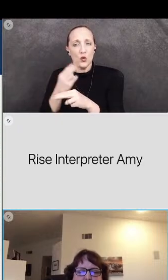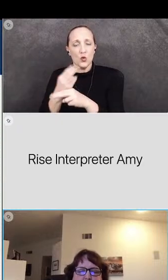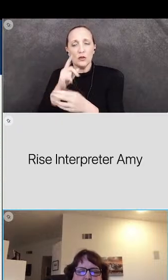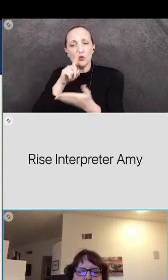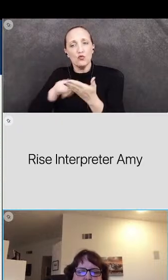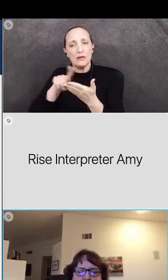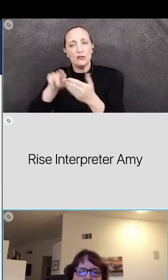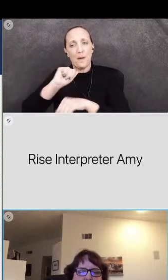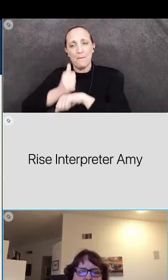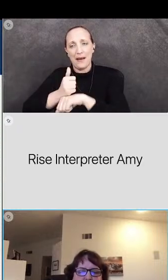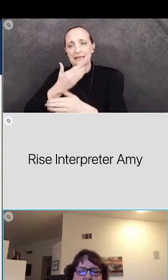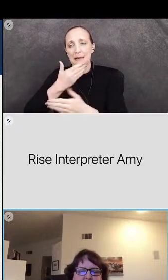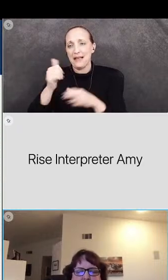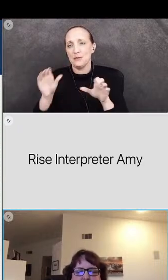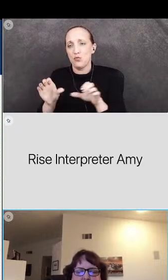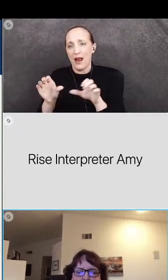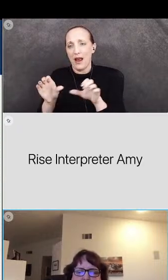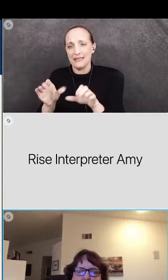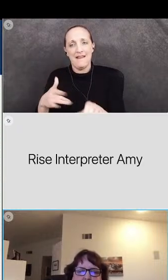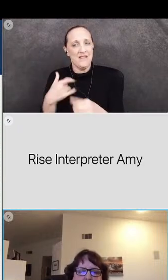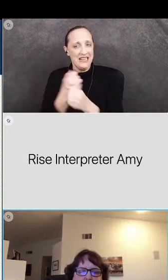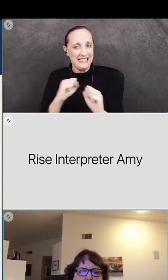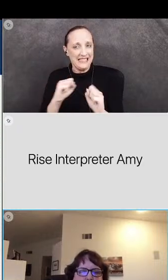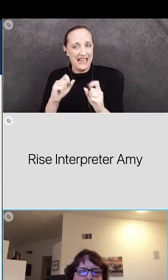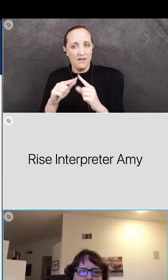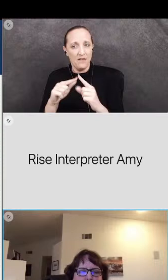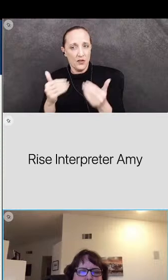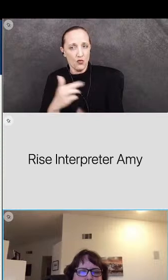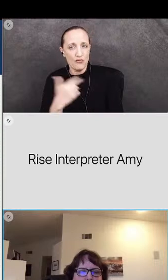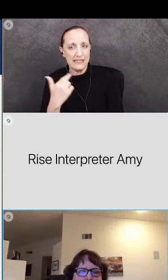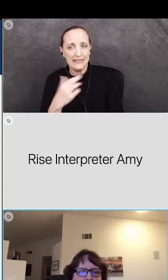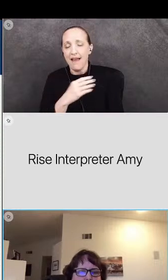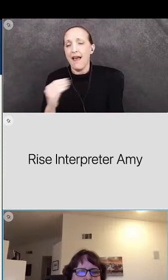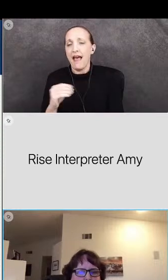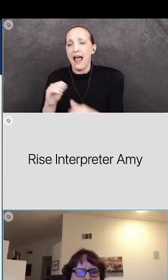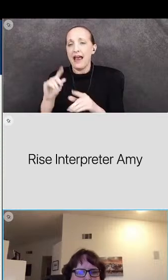best practices feel safe to take risks and experiment